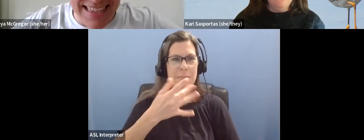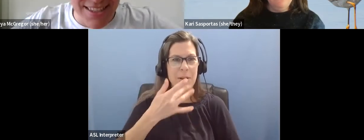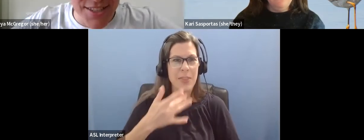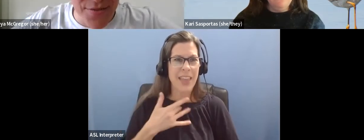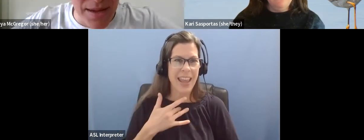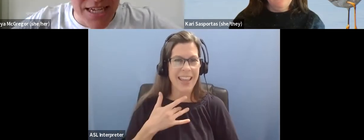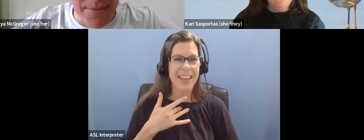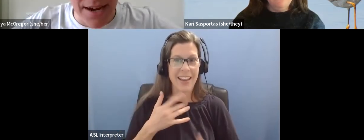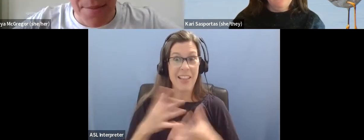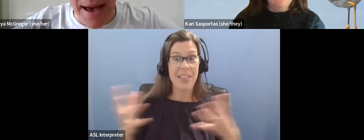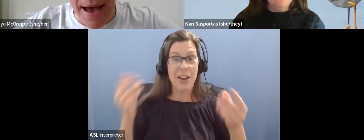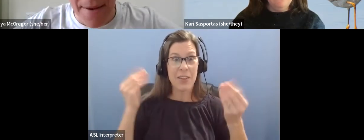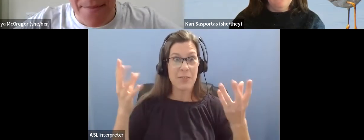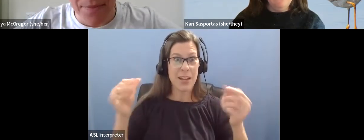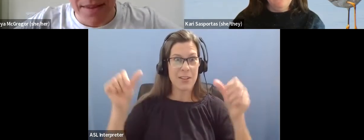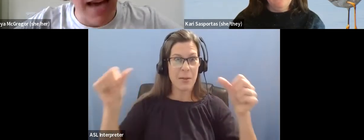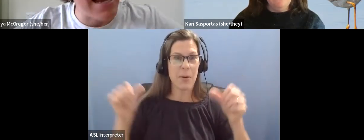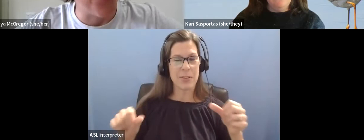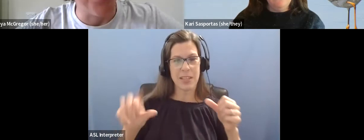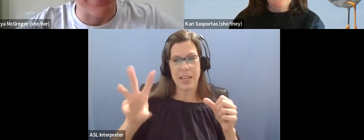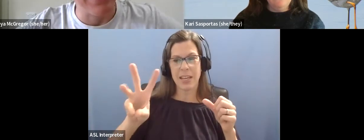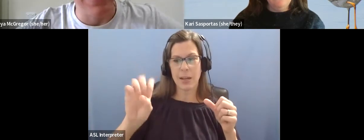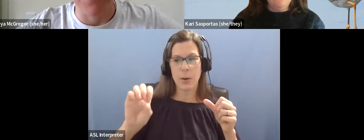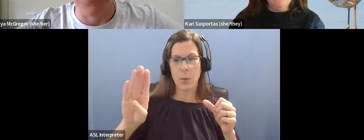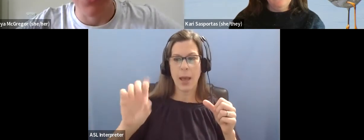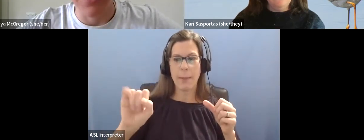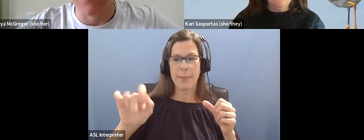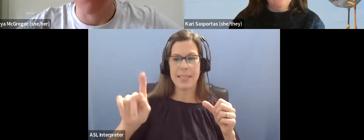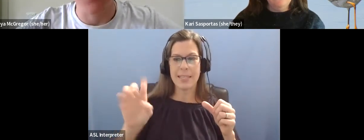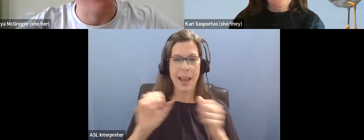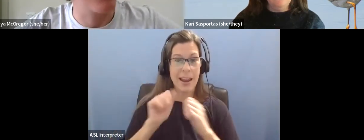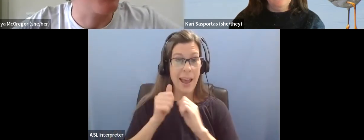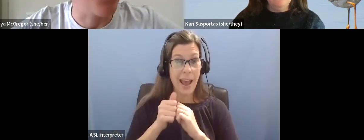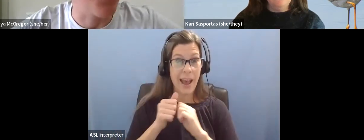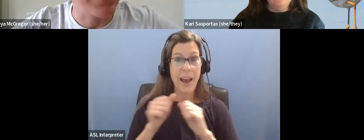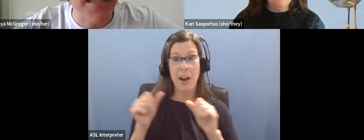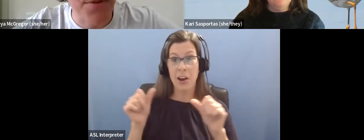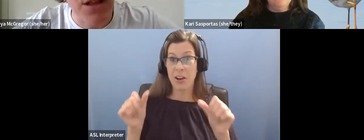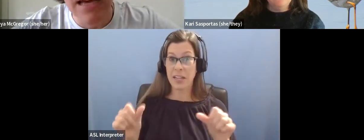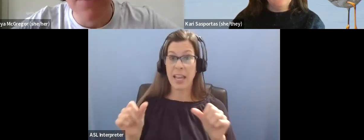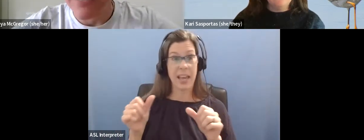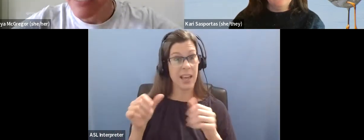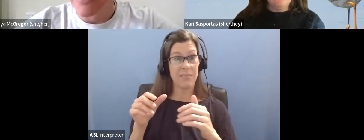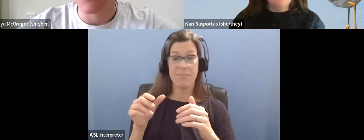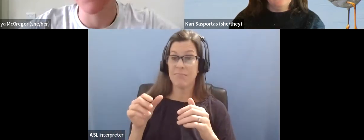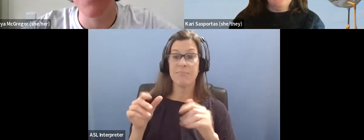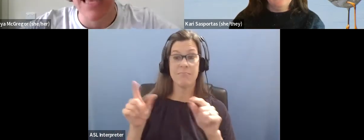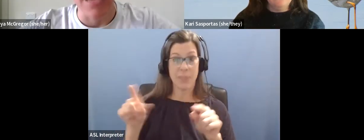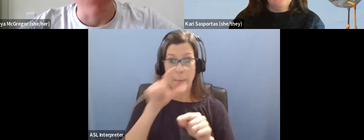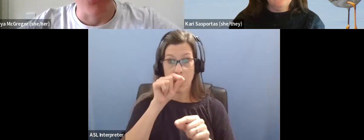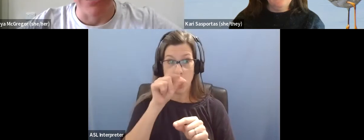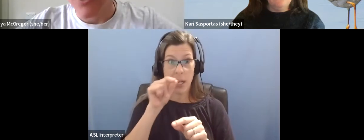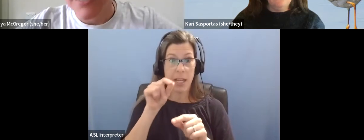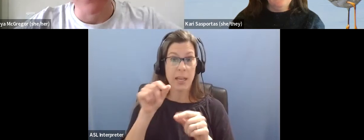there's lots of information up there about how to help make birding and birding locations more accessible, physically accessible